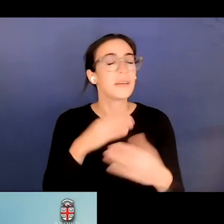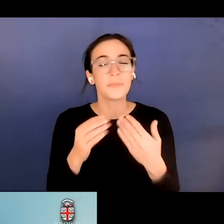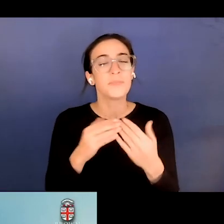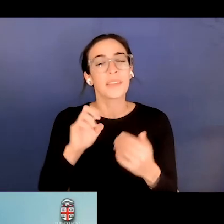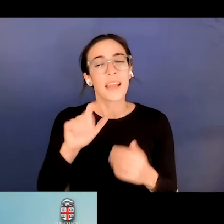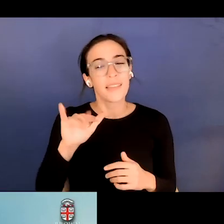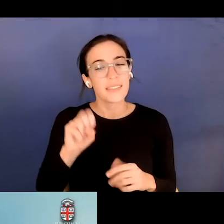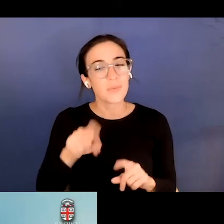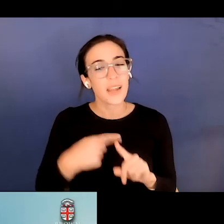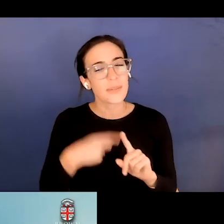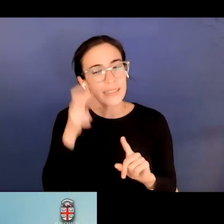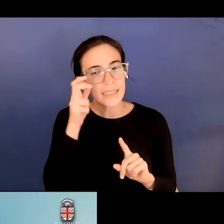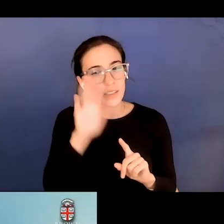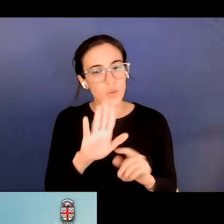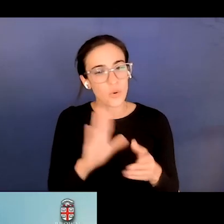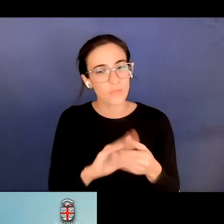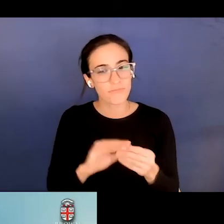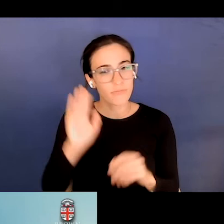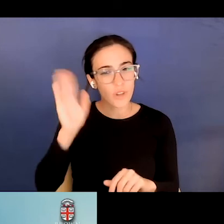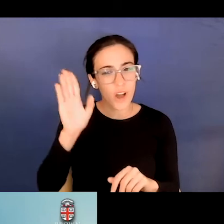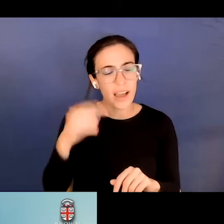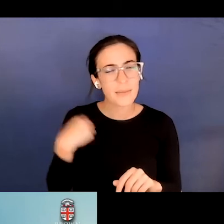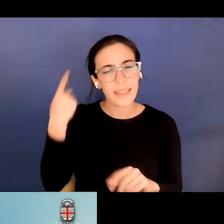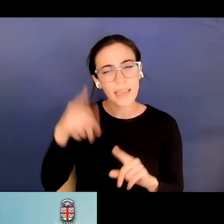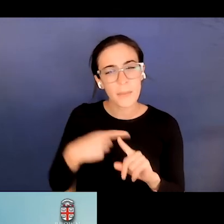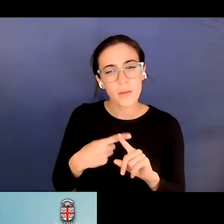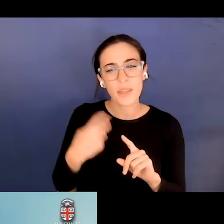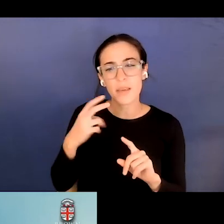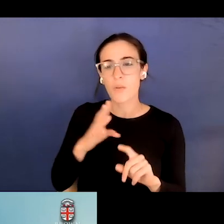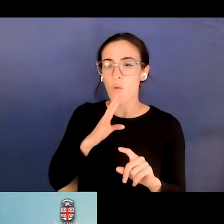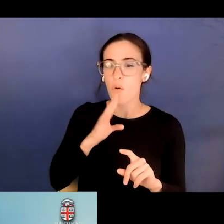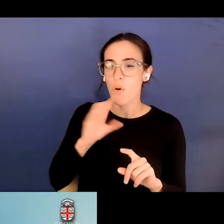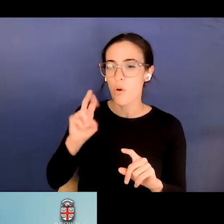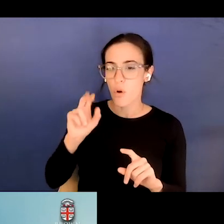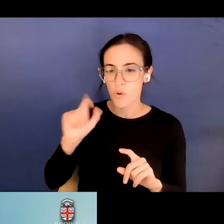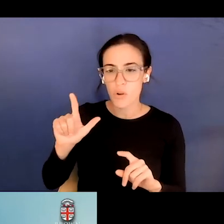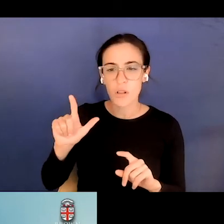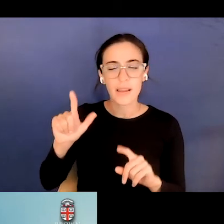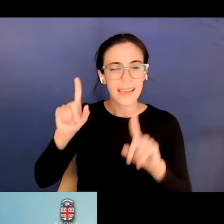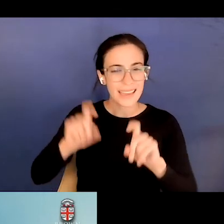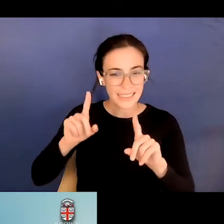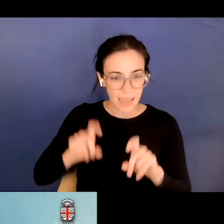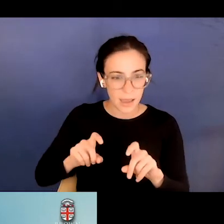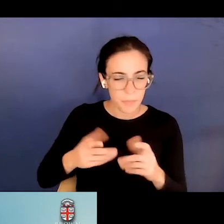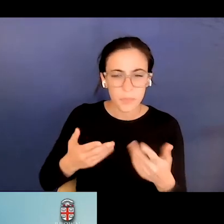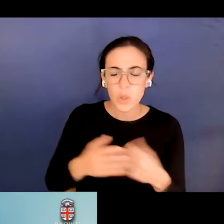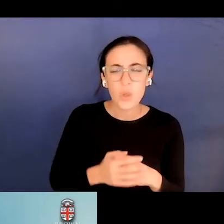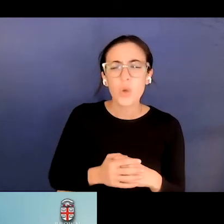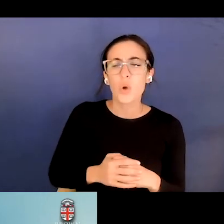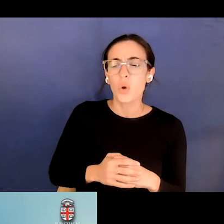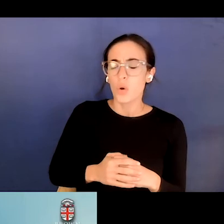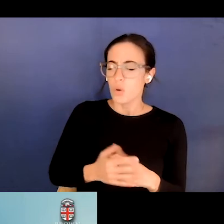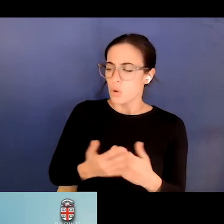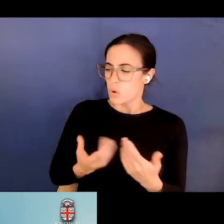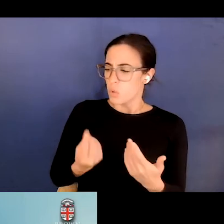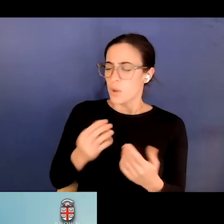oral exams that we give that we think maybe the classic end of the semester oral exam or midterm oral exam, where do you stand on